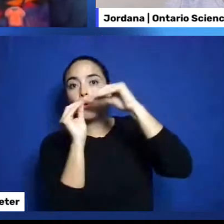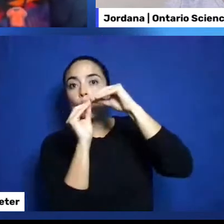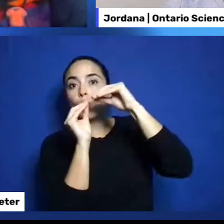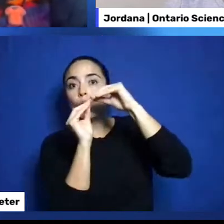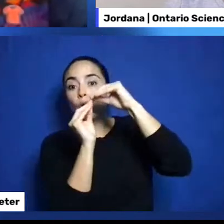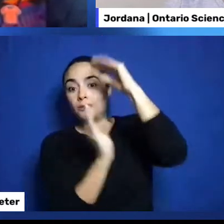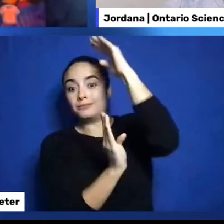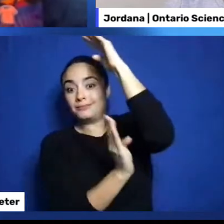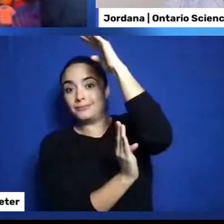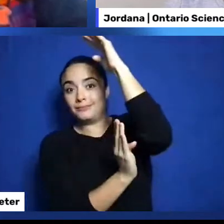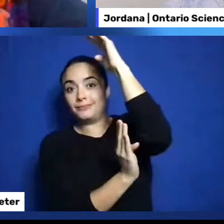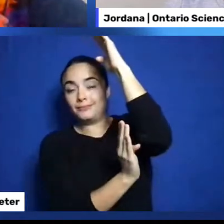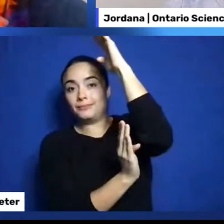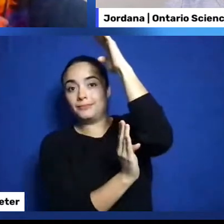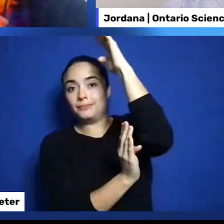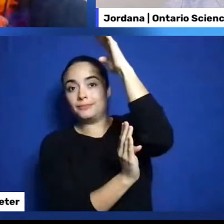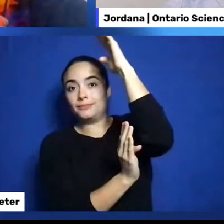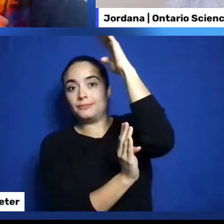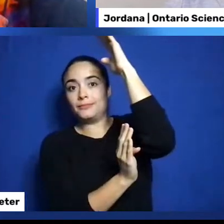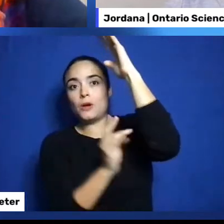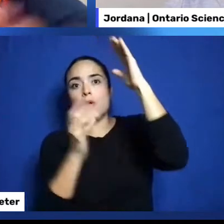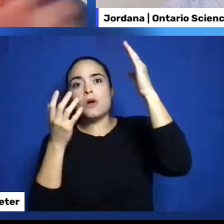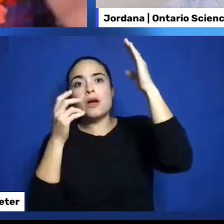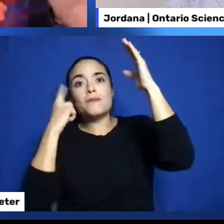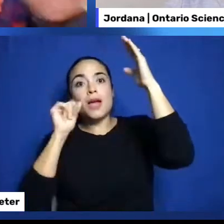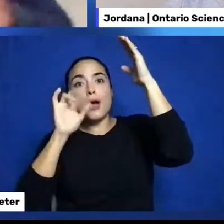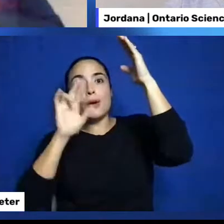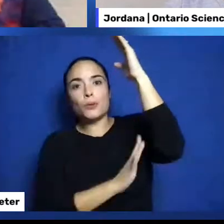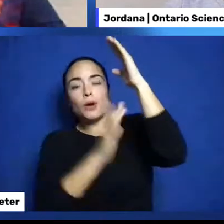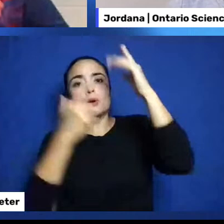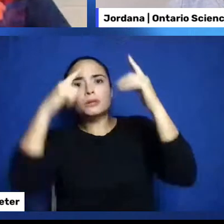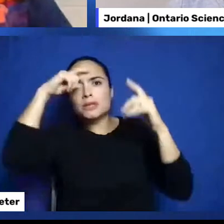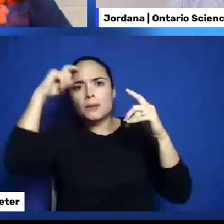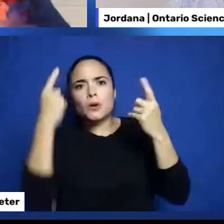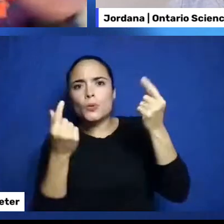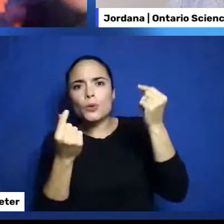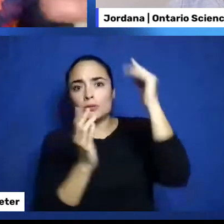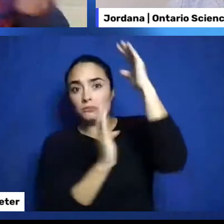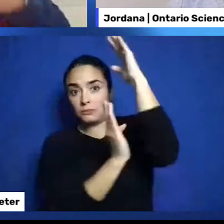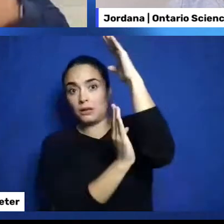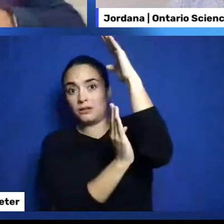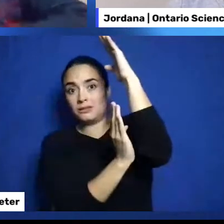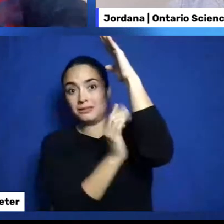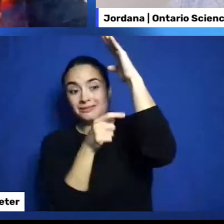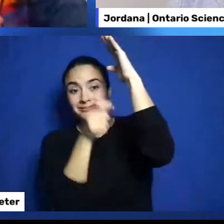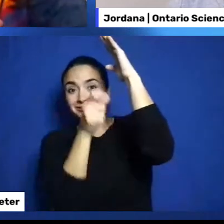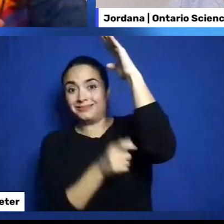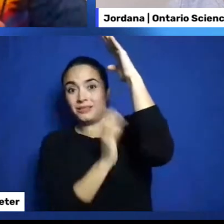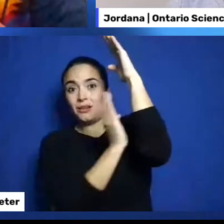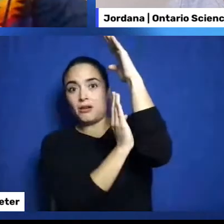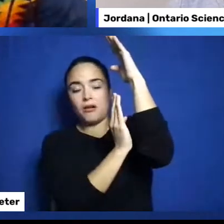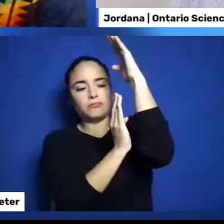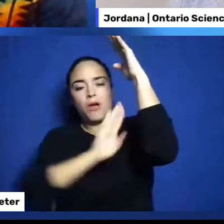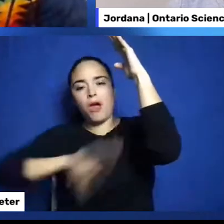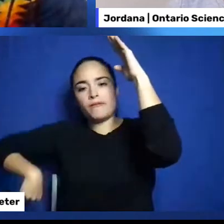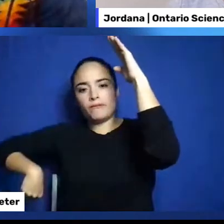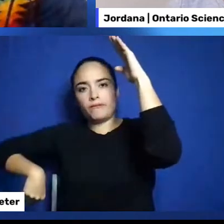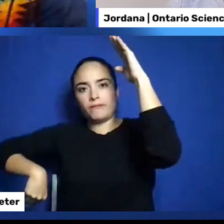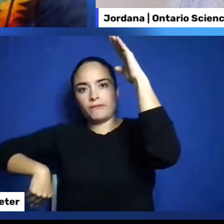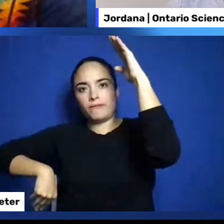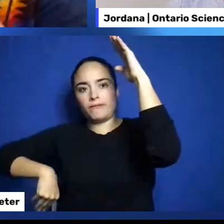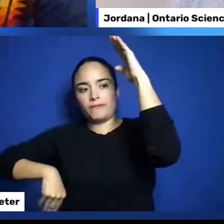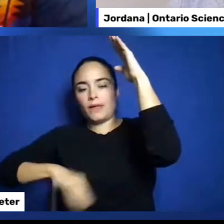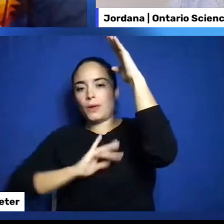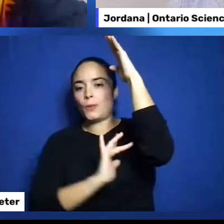remove that inner layer. So then there's no extra wall to let more air in. So it's kind of like